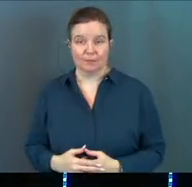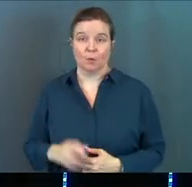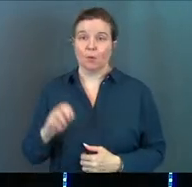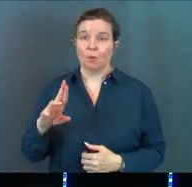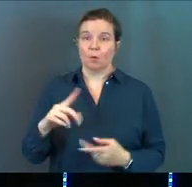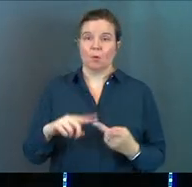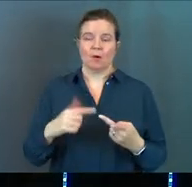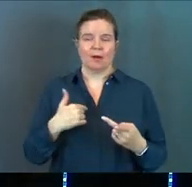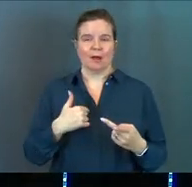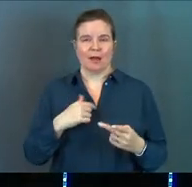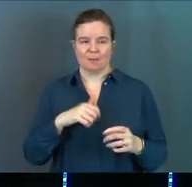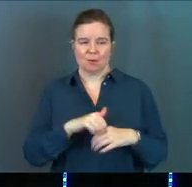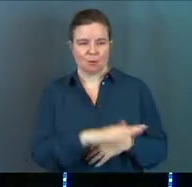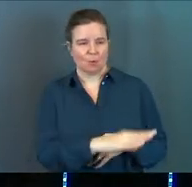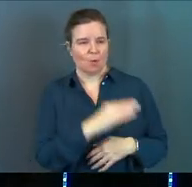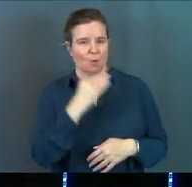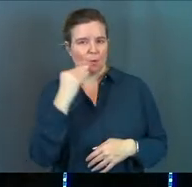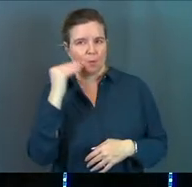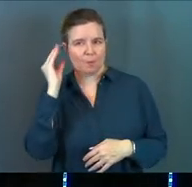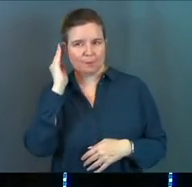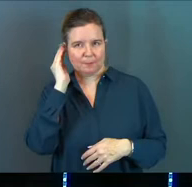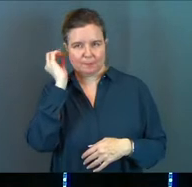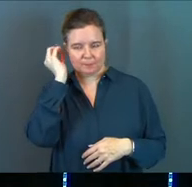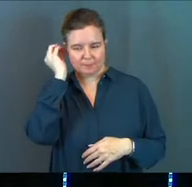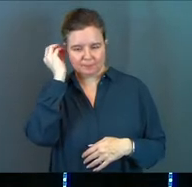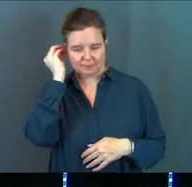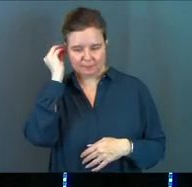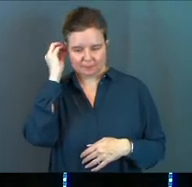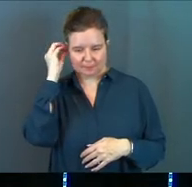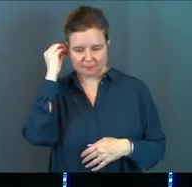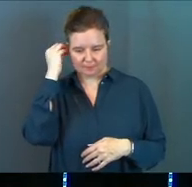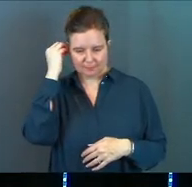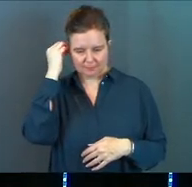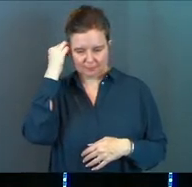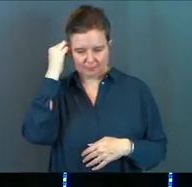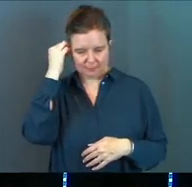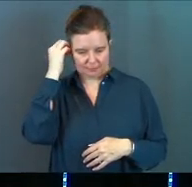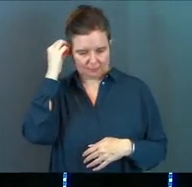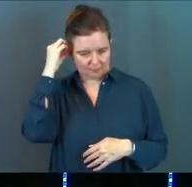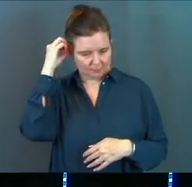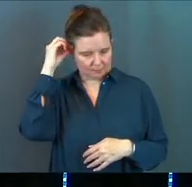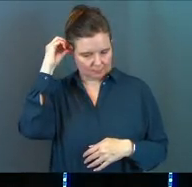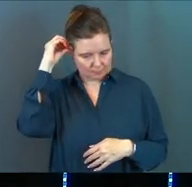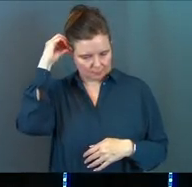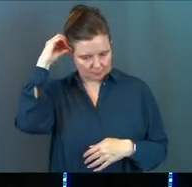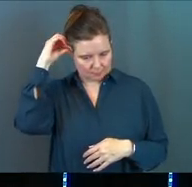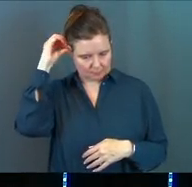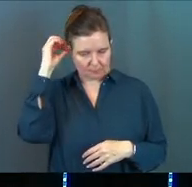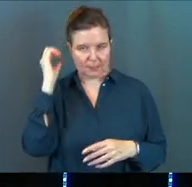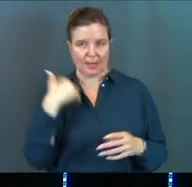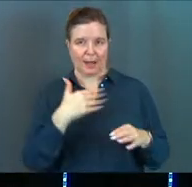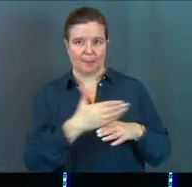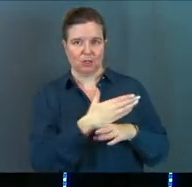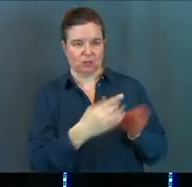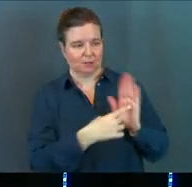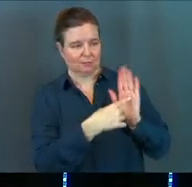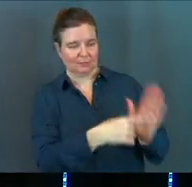Or I'm going to go right home, and I'm going to share this link with them, get him, pastor.